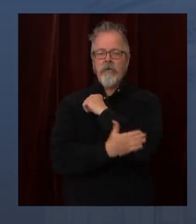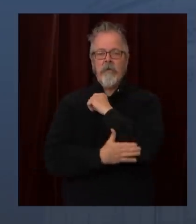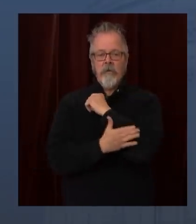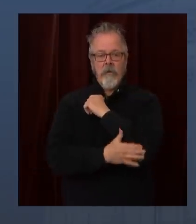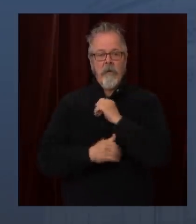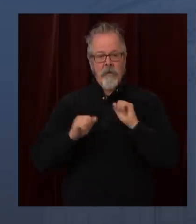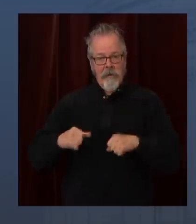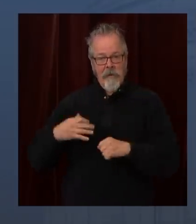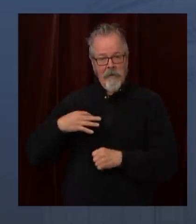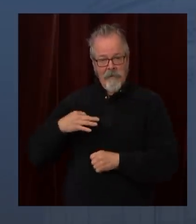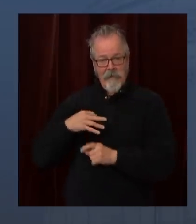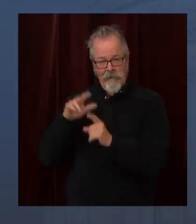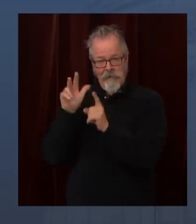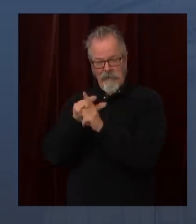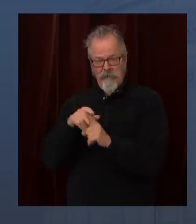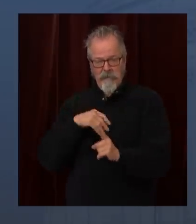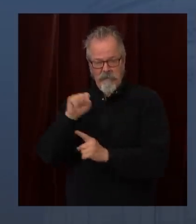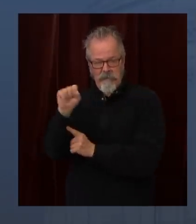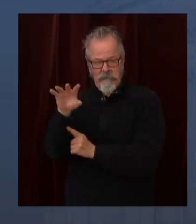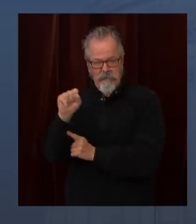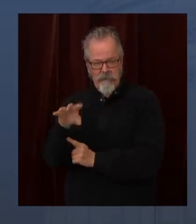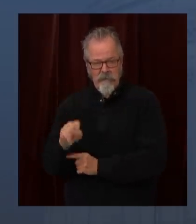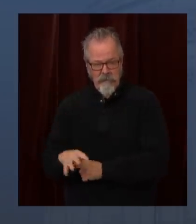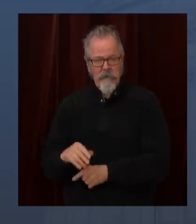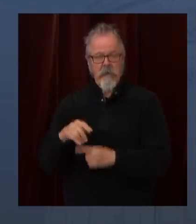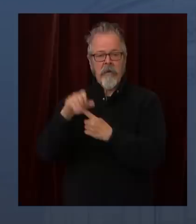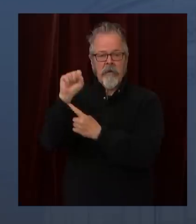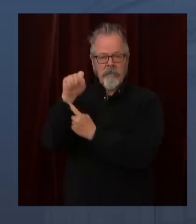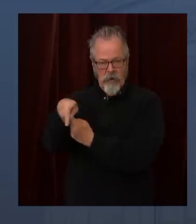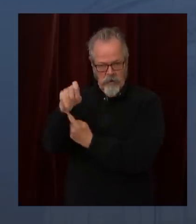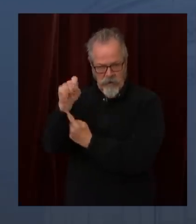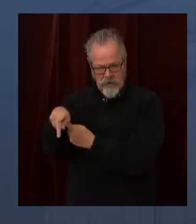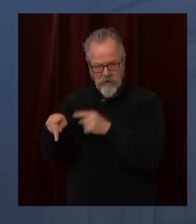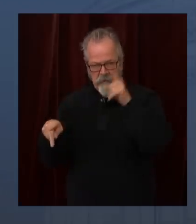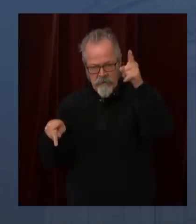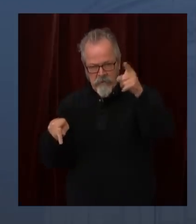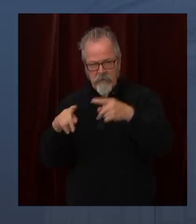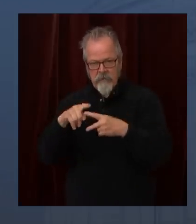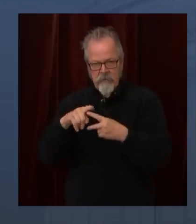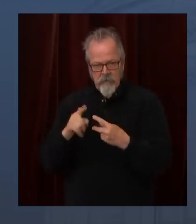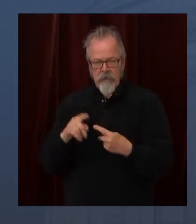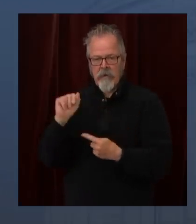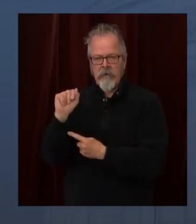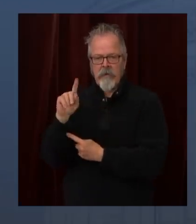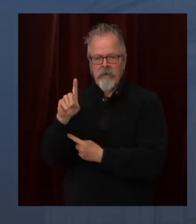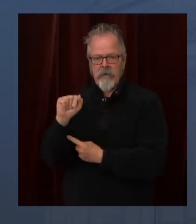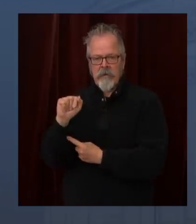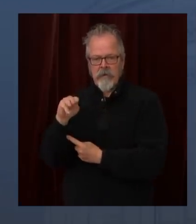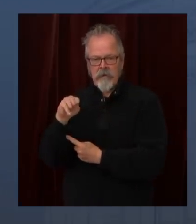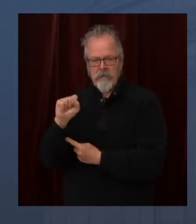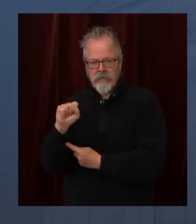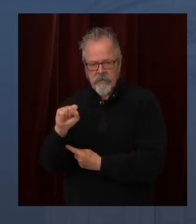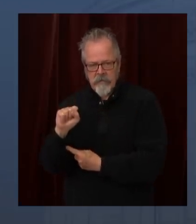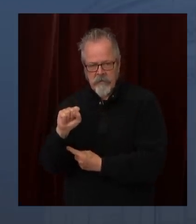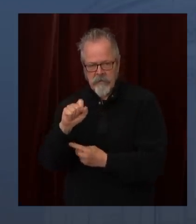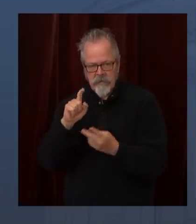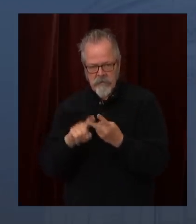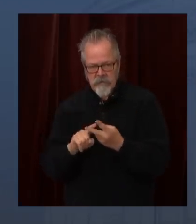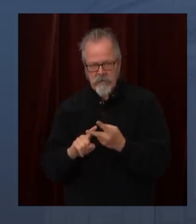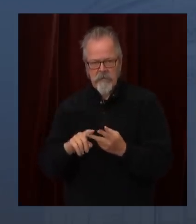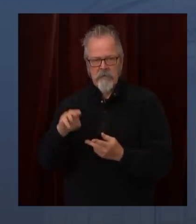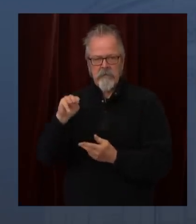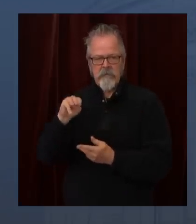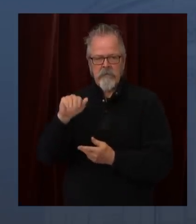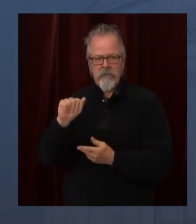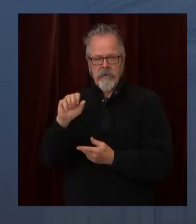Clark, Clowlam, Kitsap Island, and San Juan counties. We also will show you the graph now